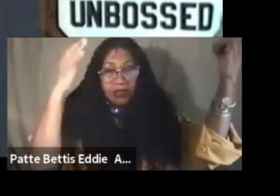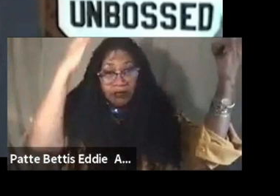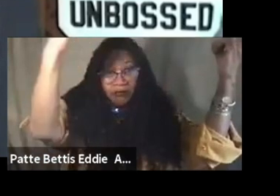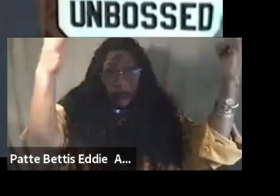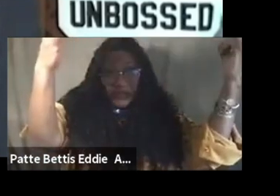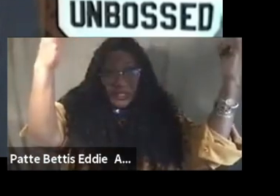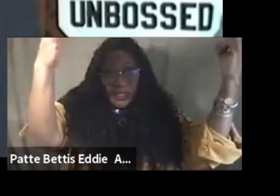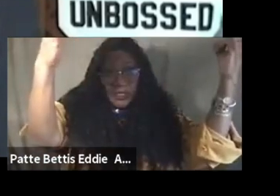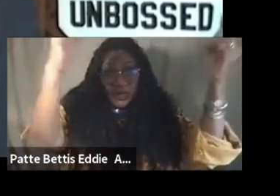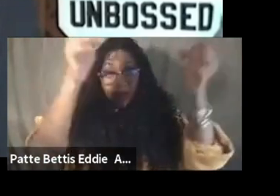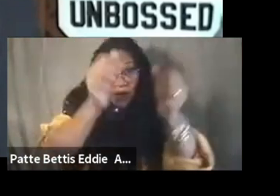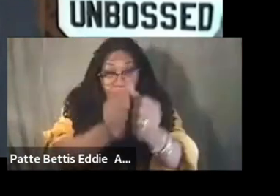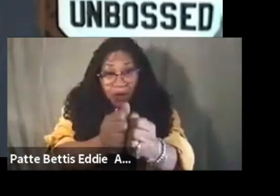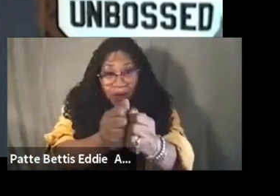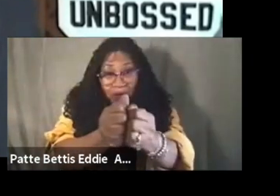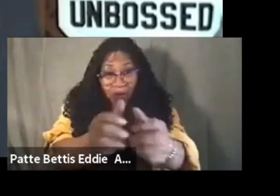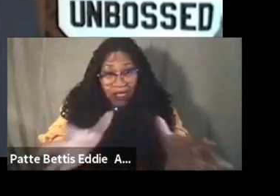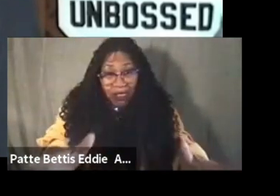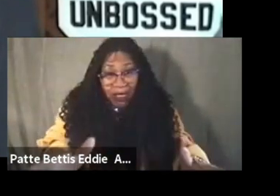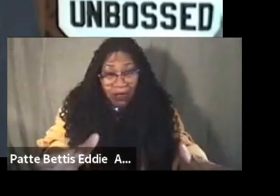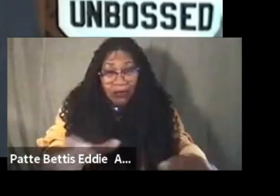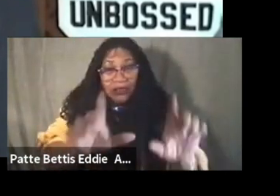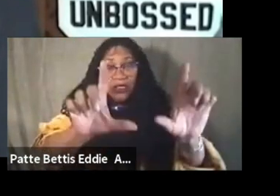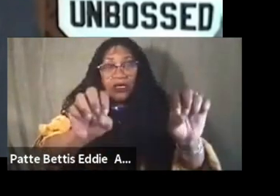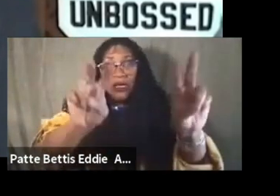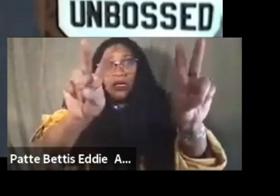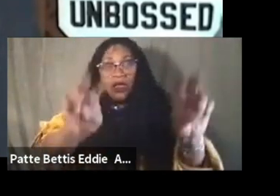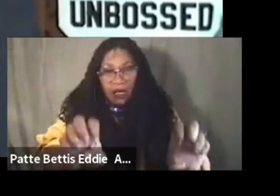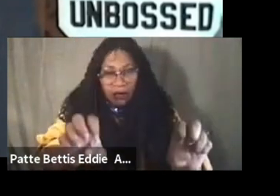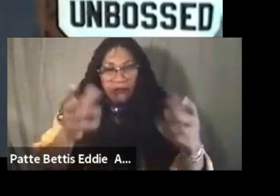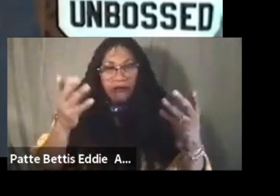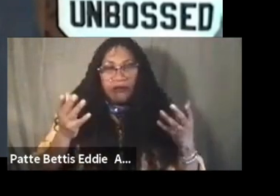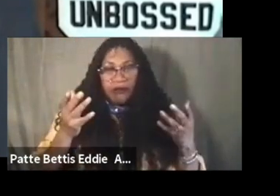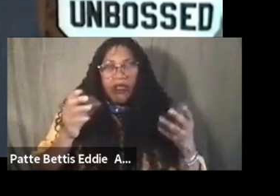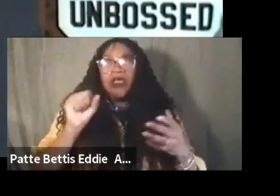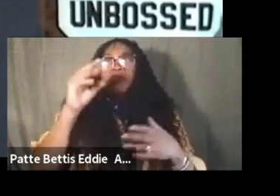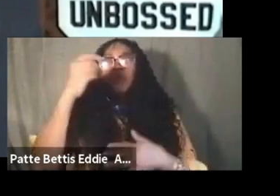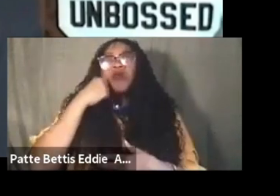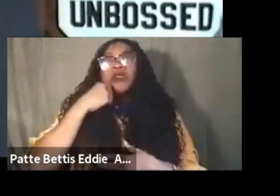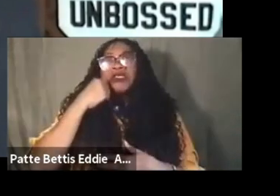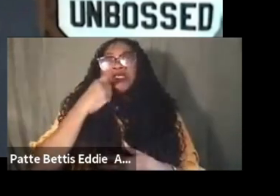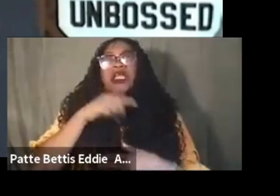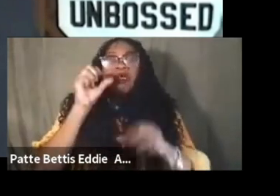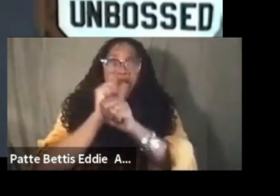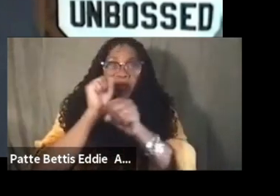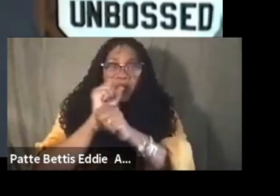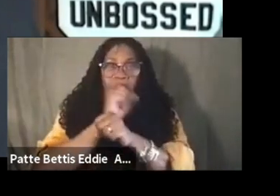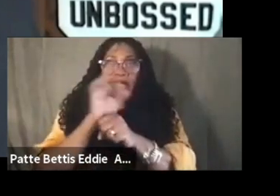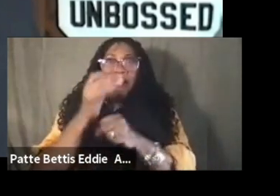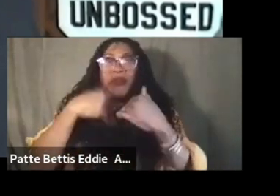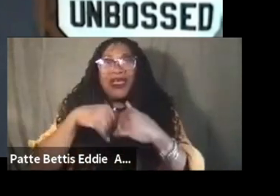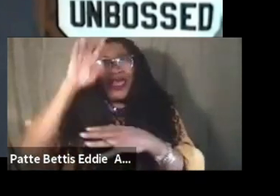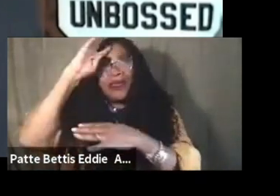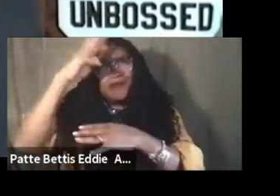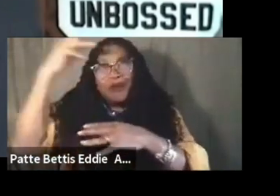so it's something that i have been starting to really put together this um just recently that the work of being a curator should